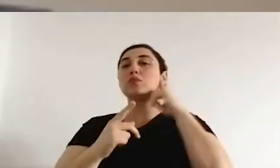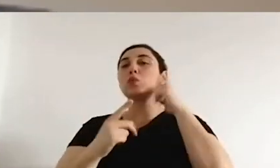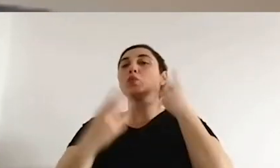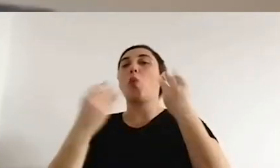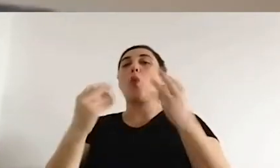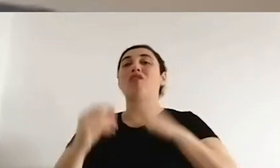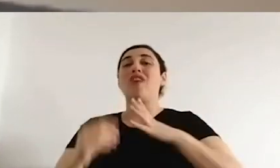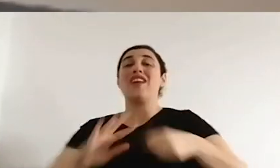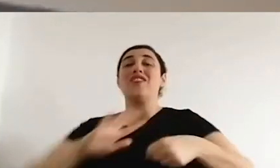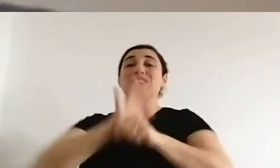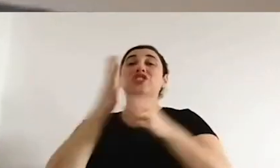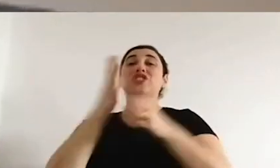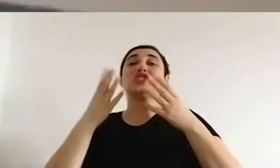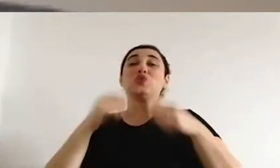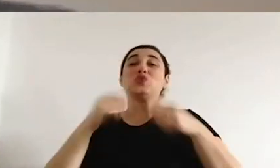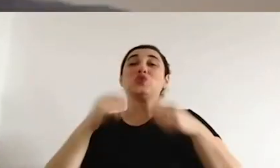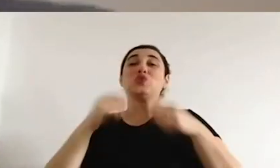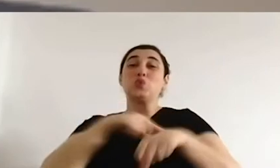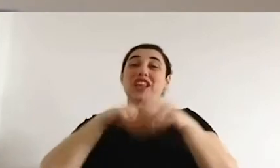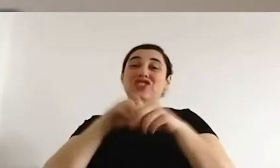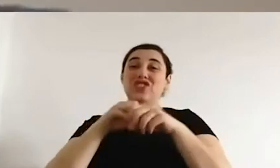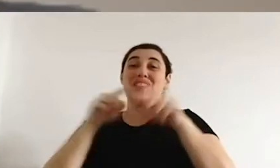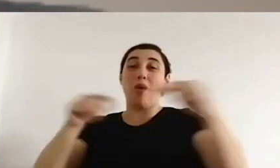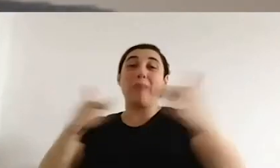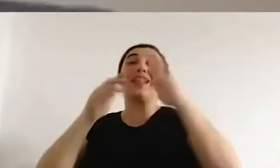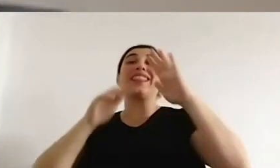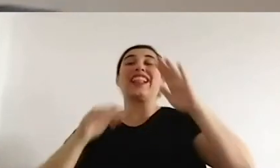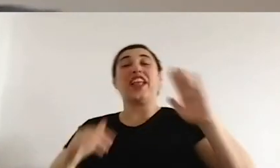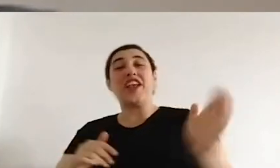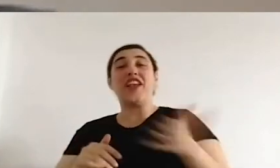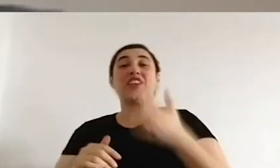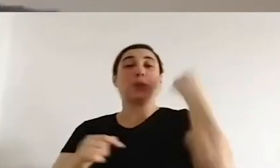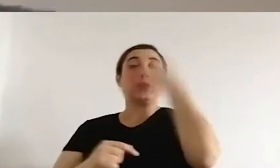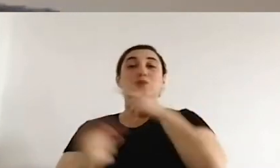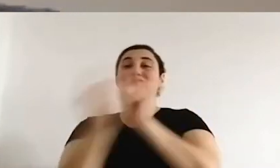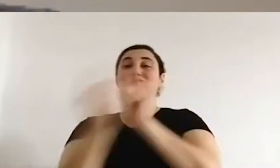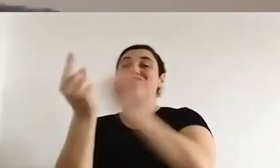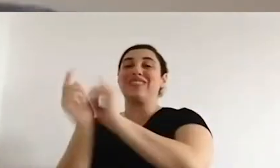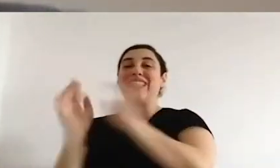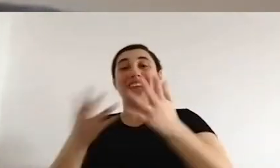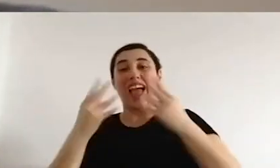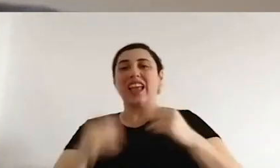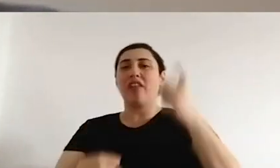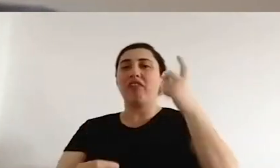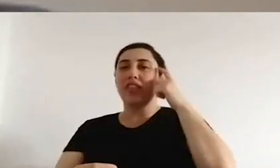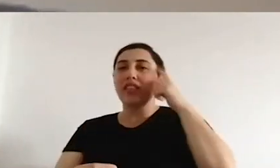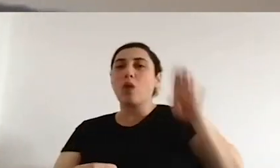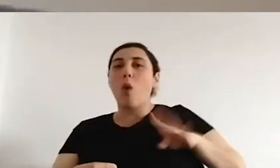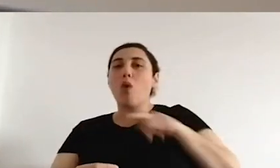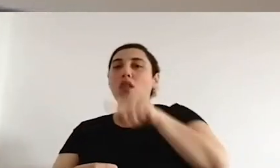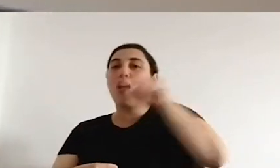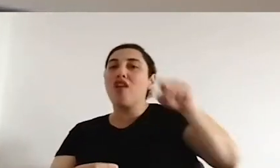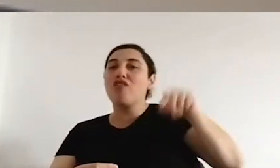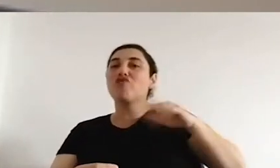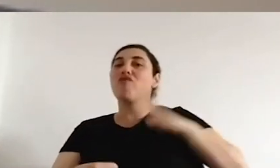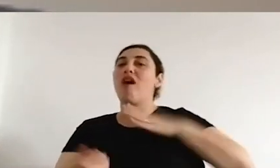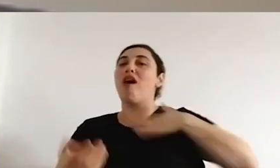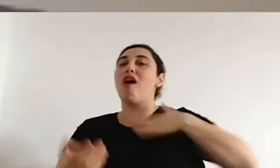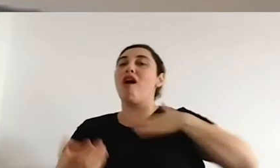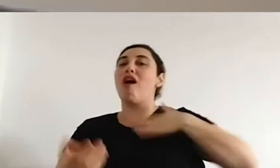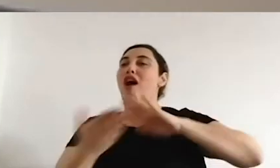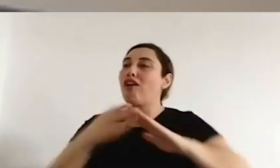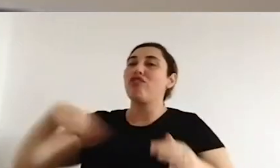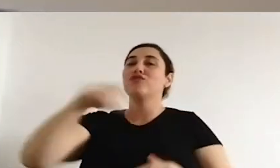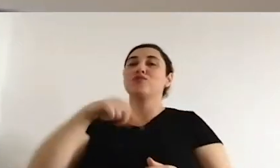various panels. I wish we were face to face. We could meet with lots of friends, familiar